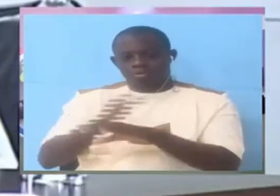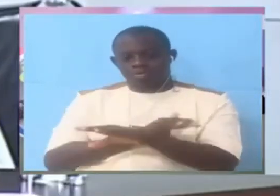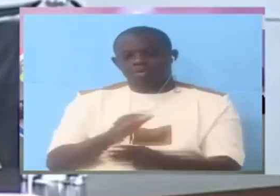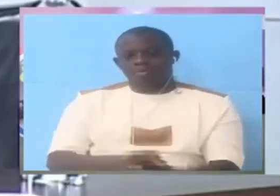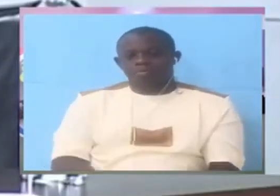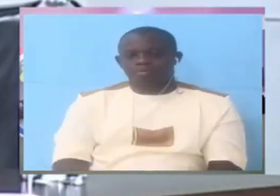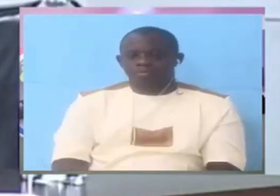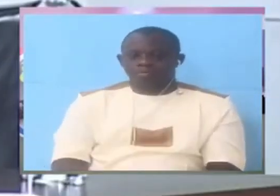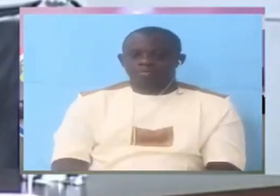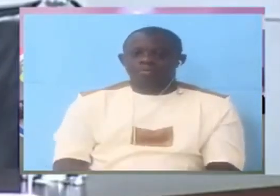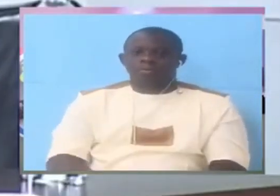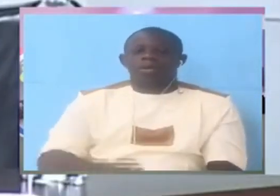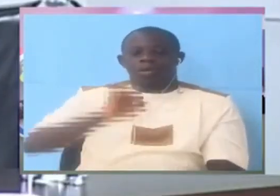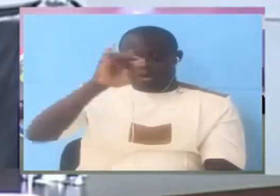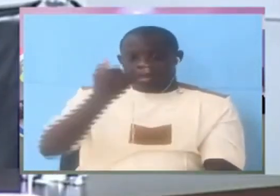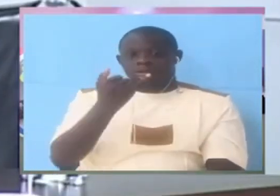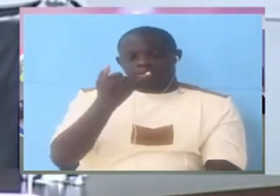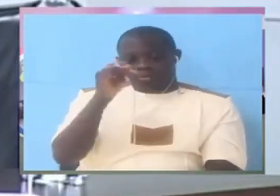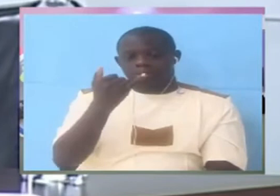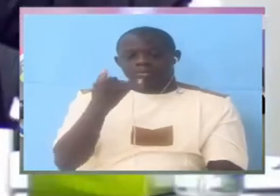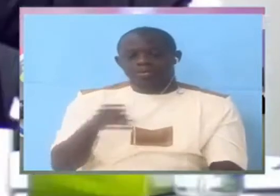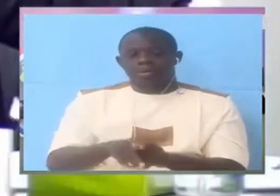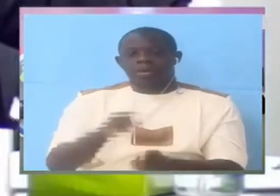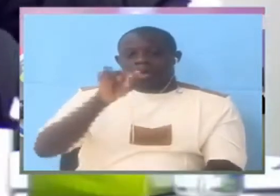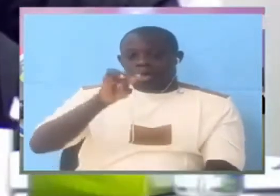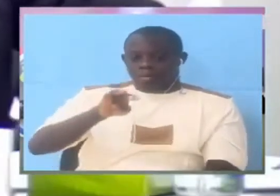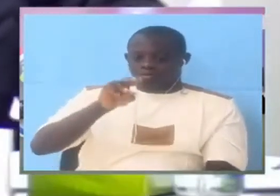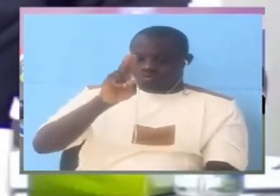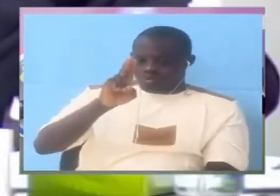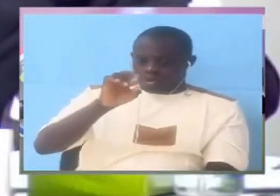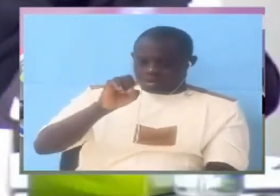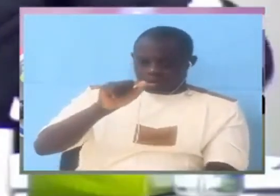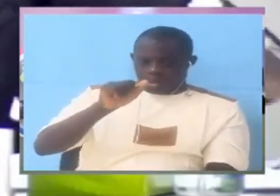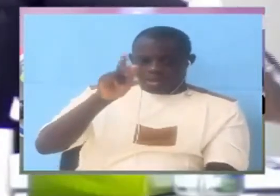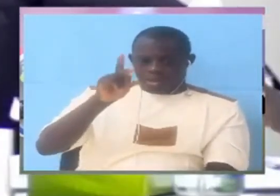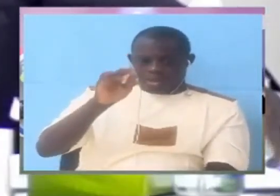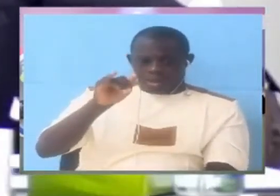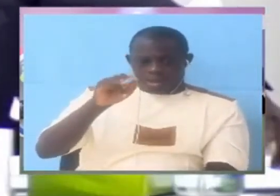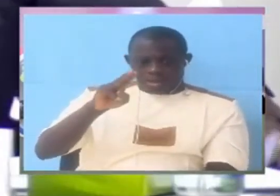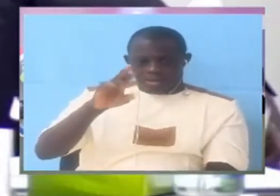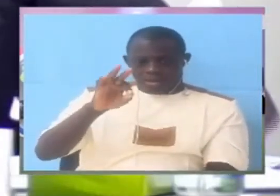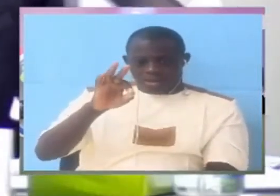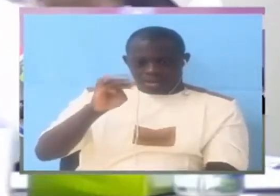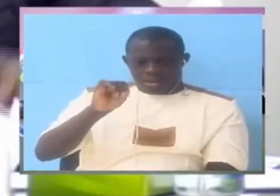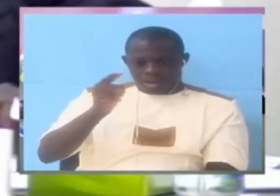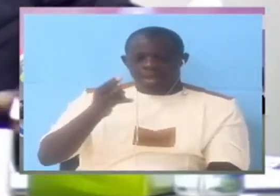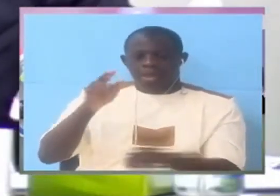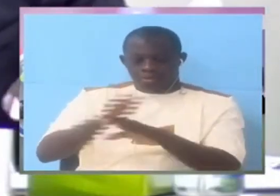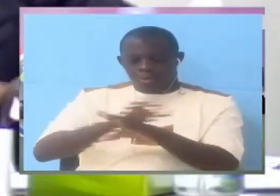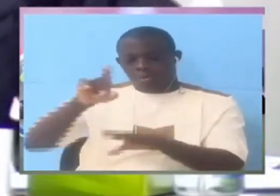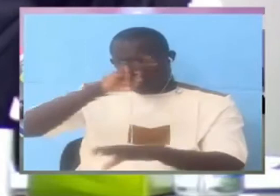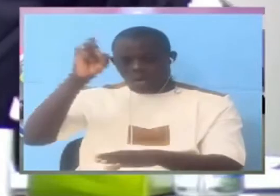You said we put it yes, yes? Good. Musa Kinte worked for counter-experience at the time. Musa Kinte correct? I can't recall that one,